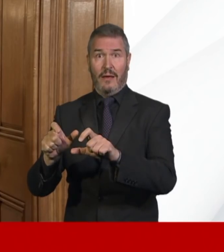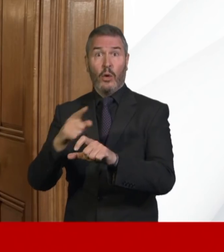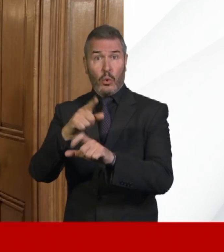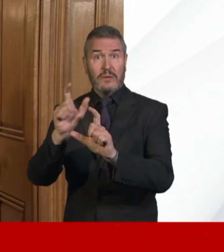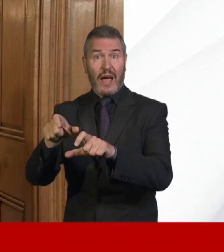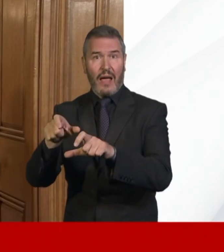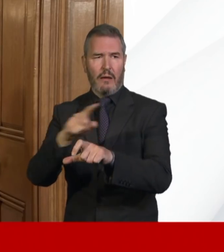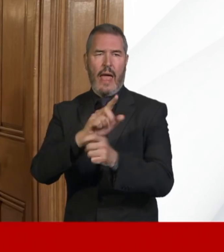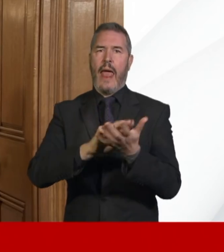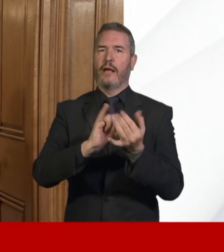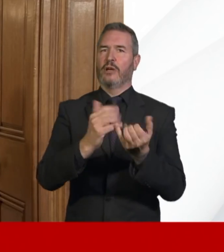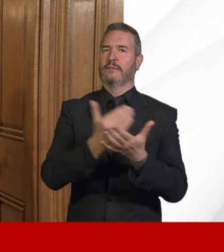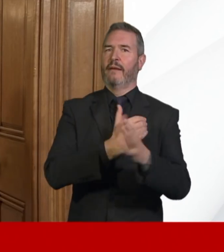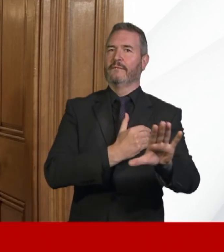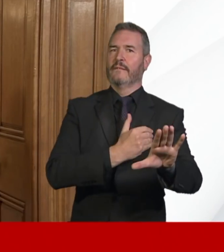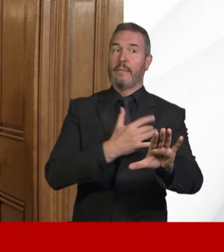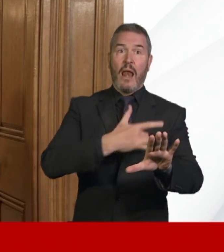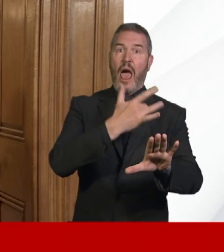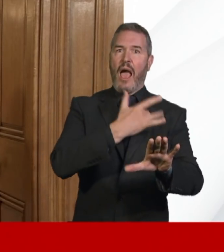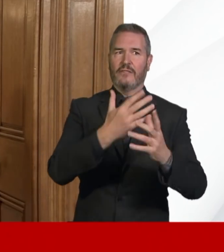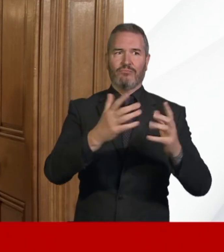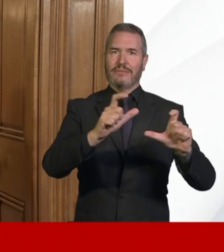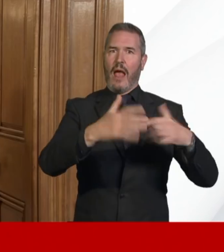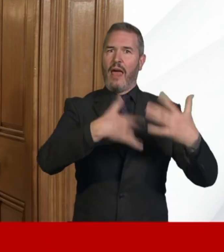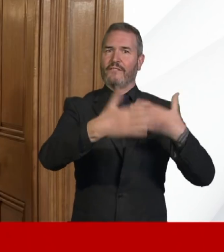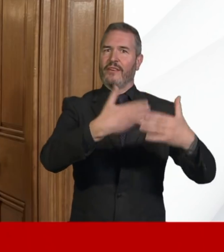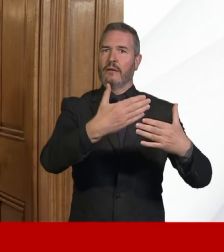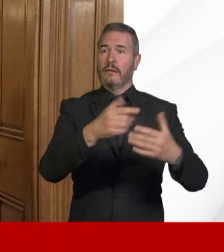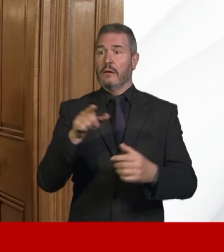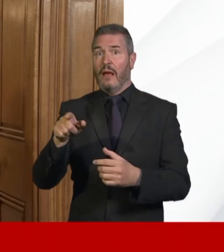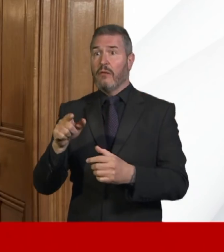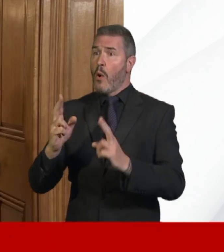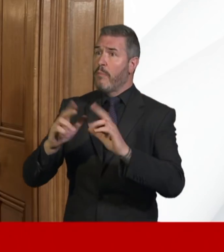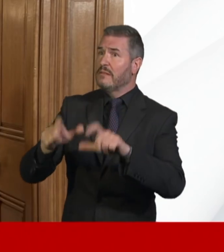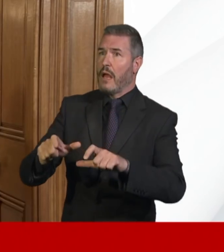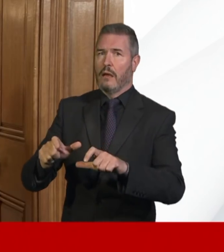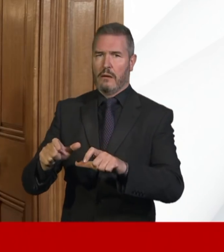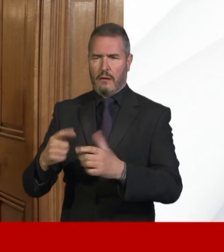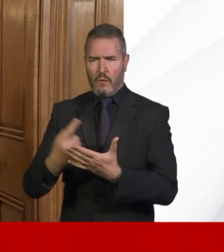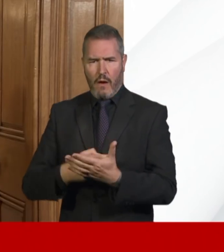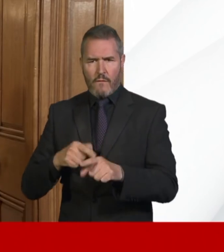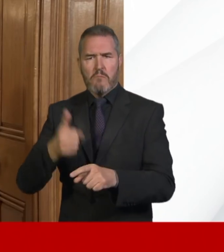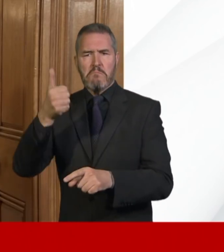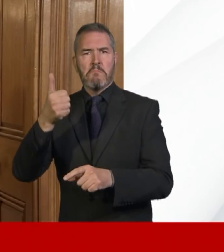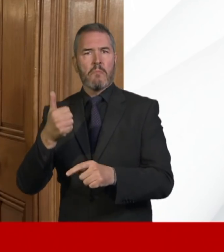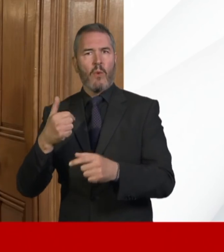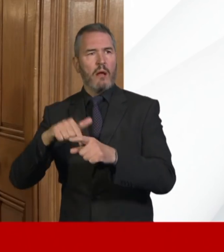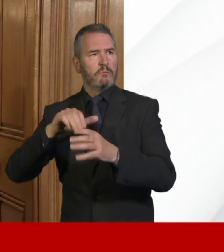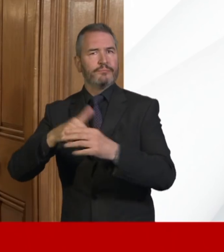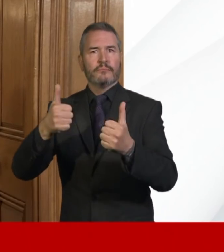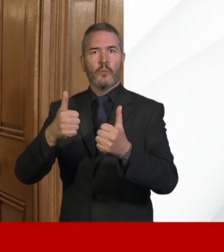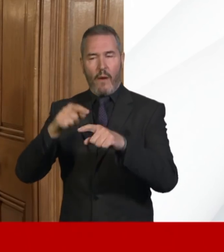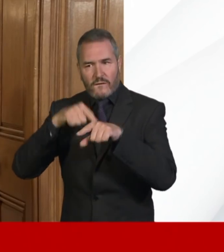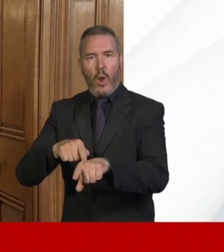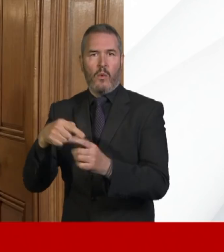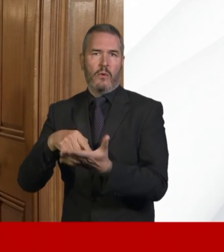and then save lives. If we follow that advice, then we can turn the tide. And the more we adhere to that